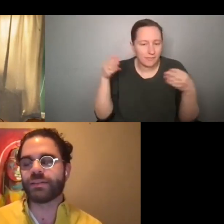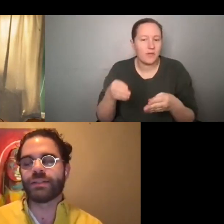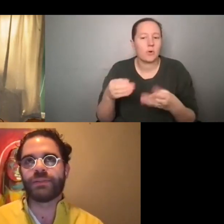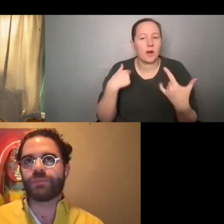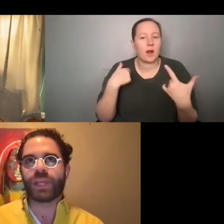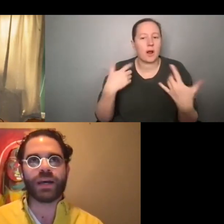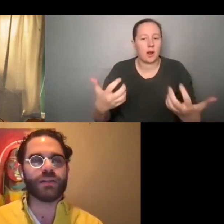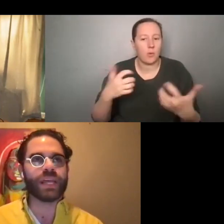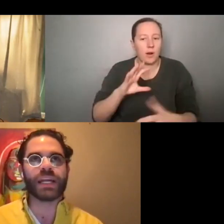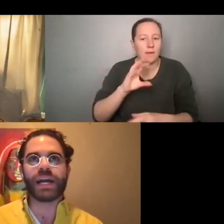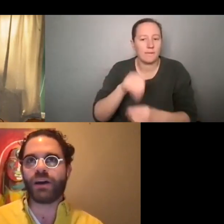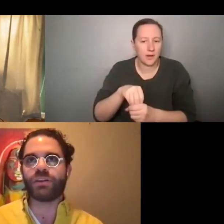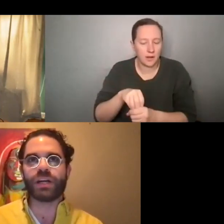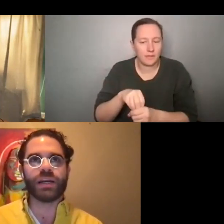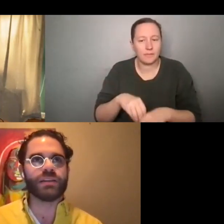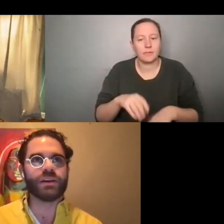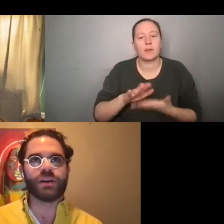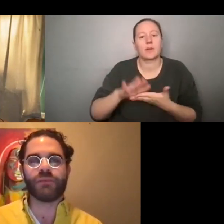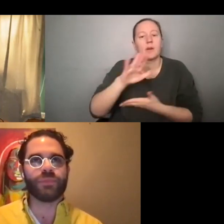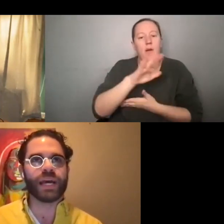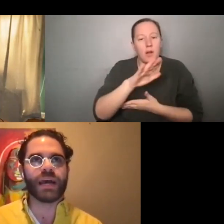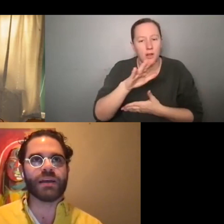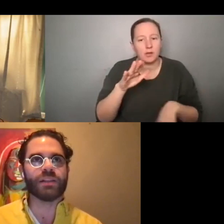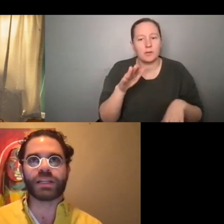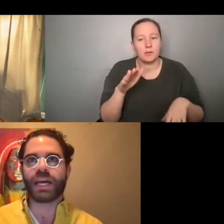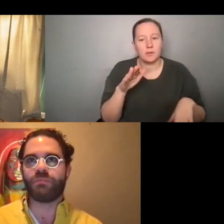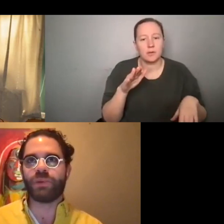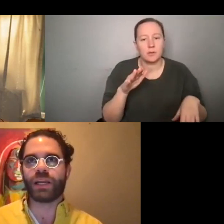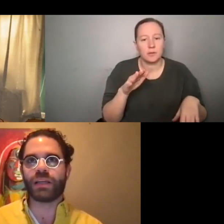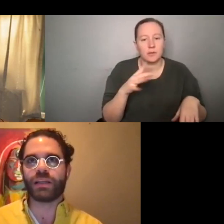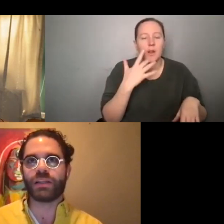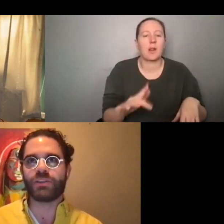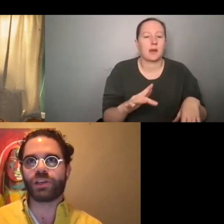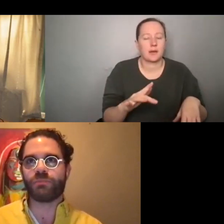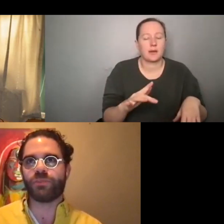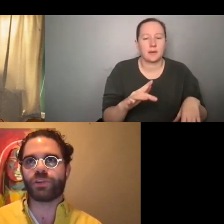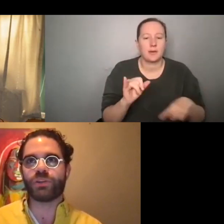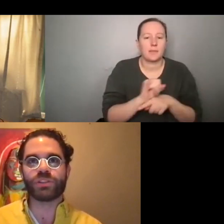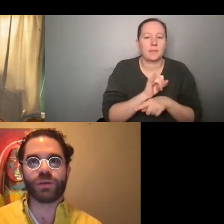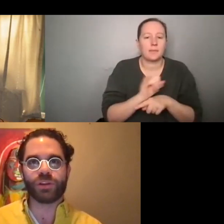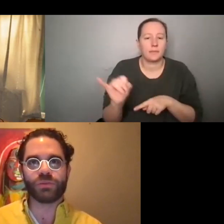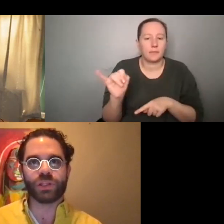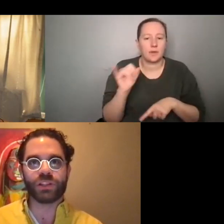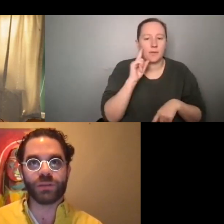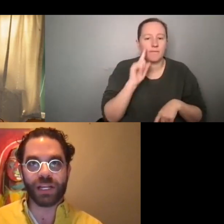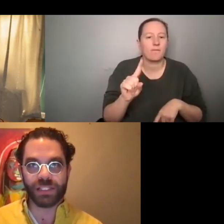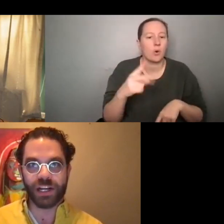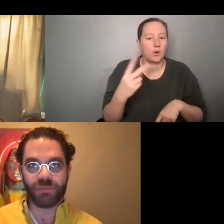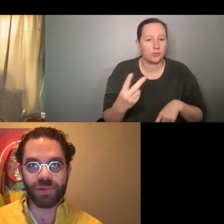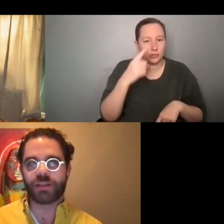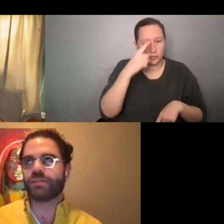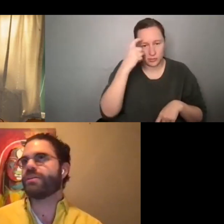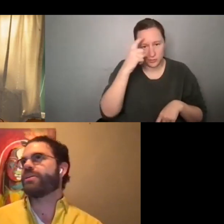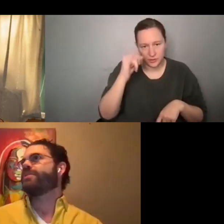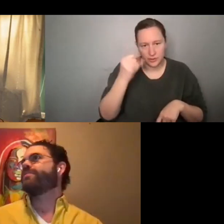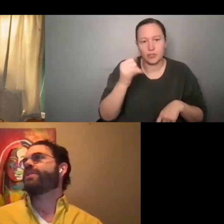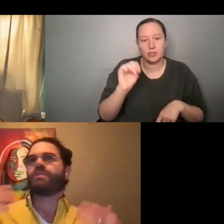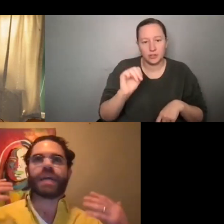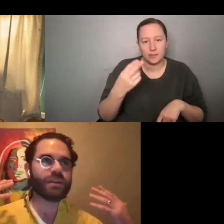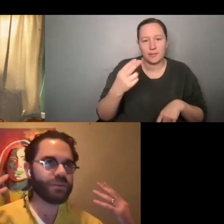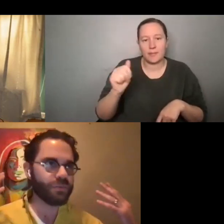have to get in. And then in college, I, you know, I lucked out by getting an internship for two summers with the Jim Henson company.